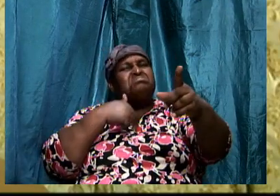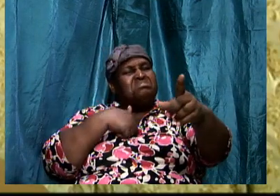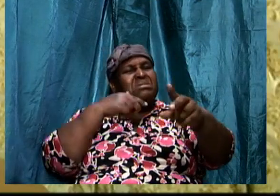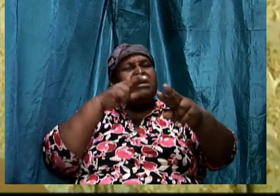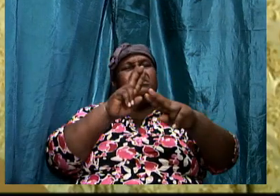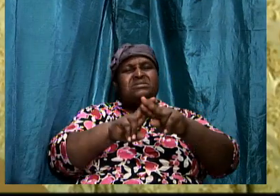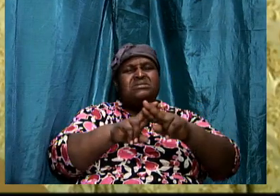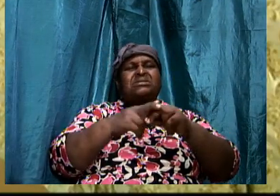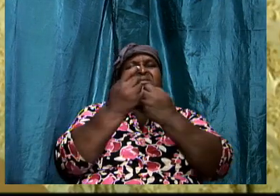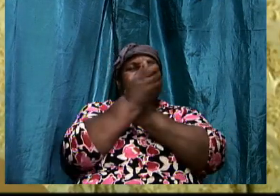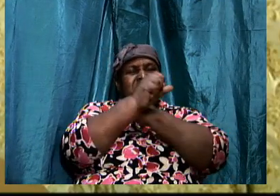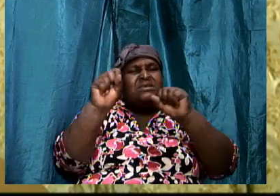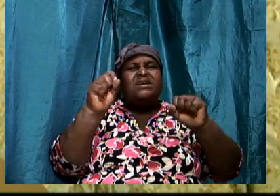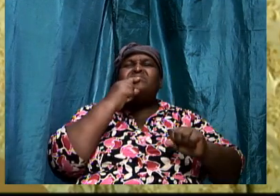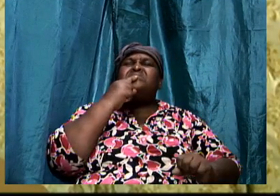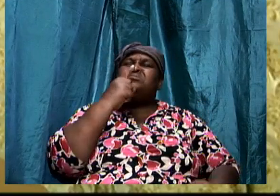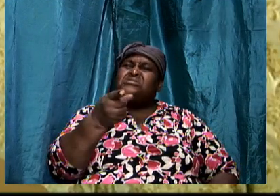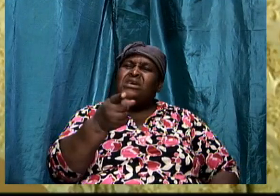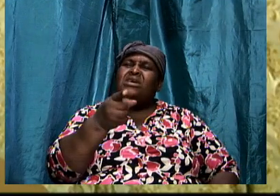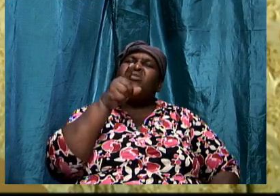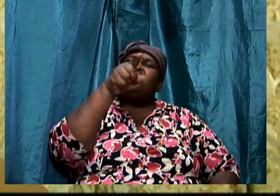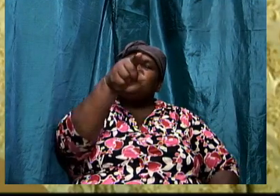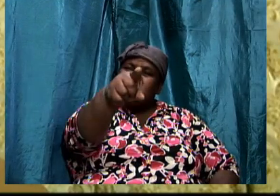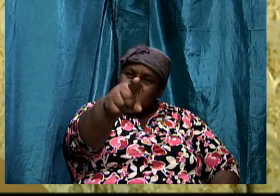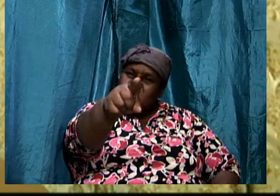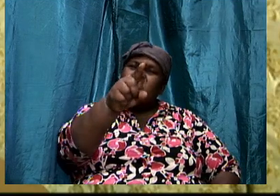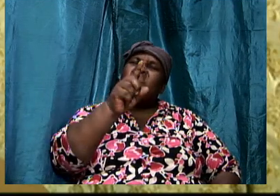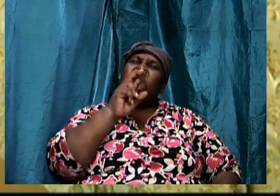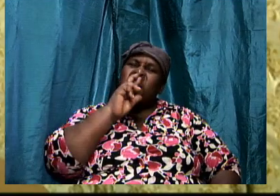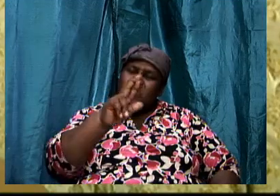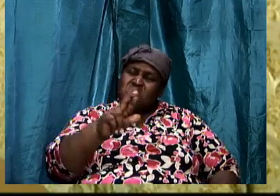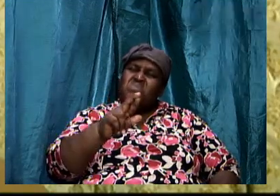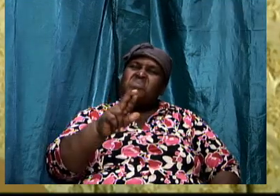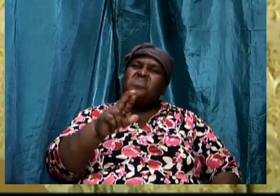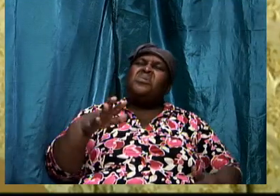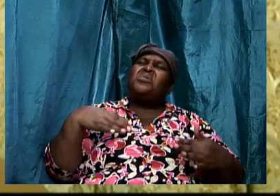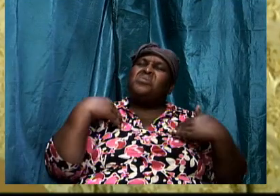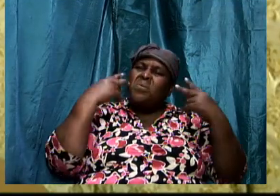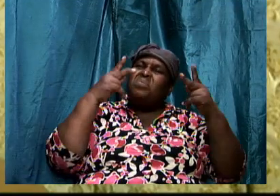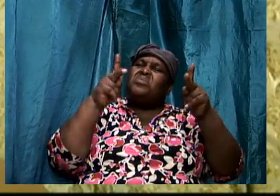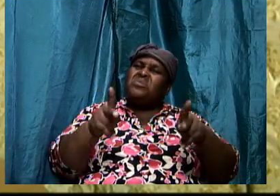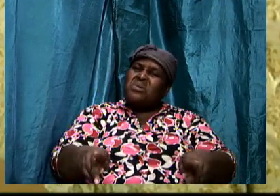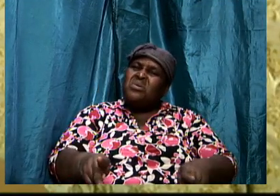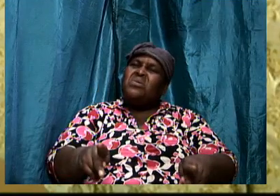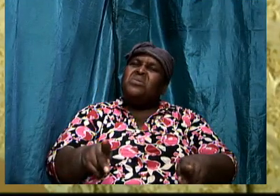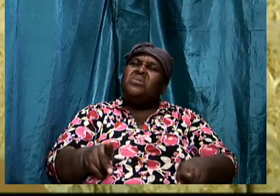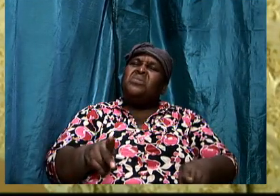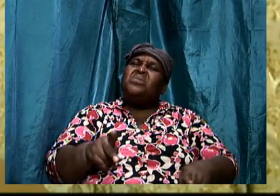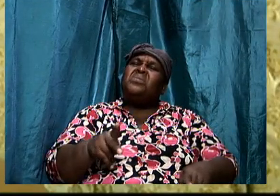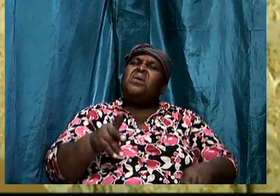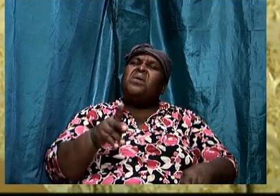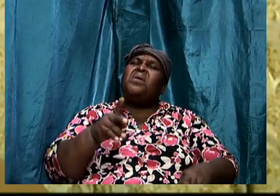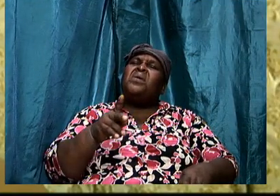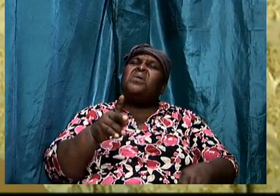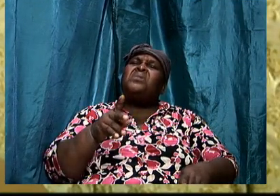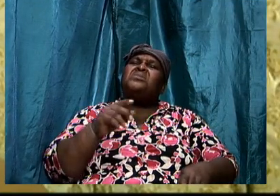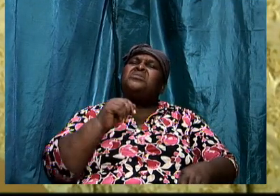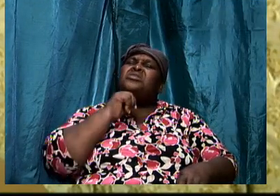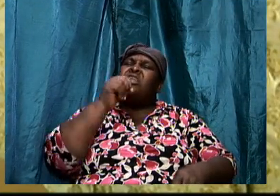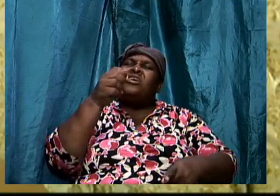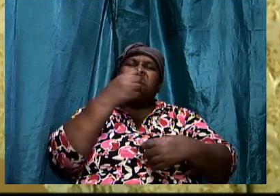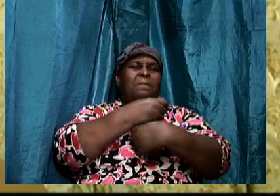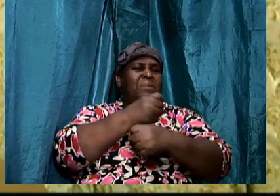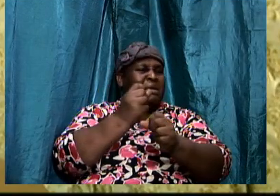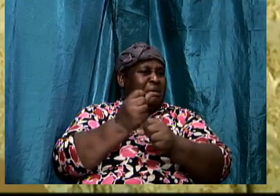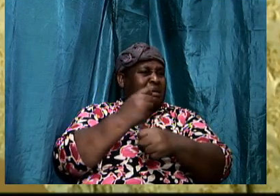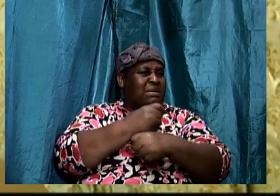safely say that you are a young person that will not make it. I